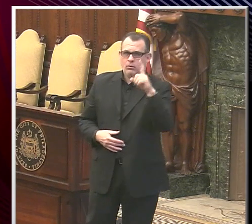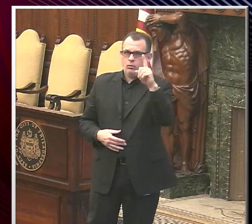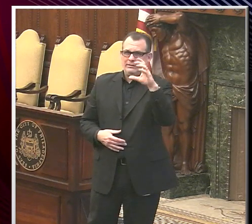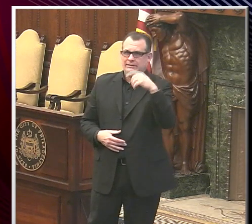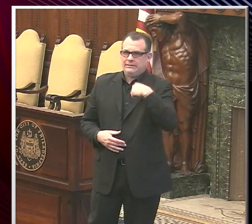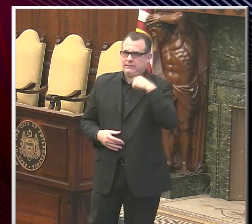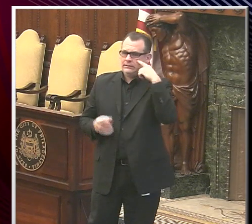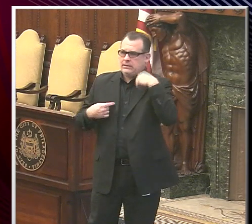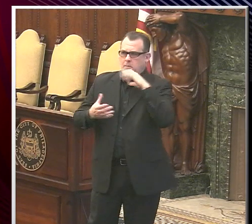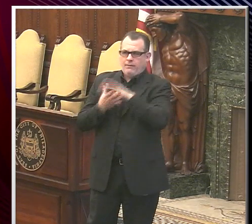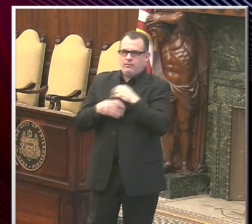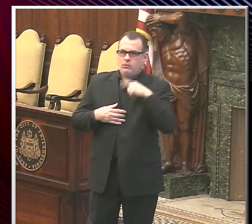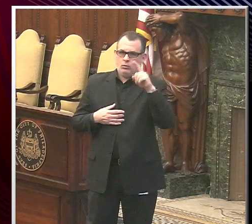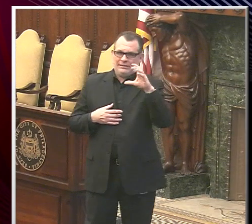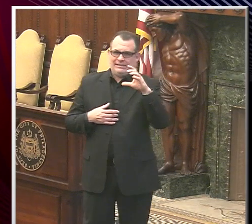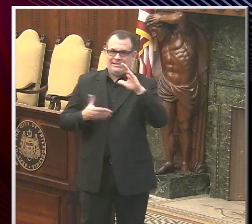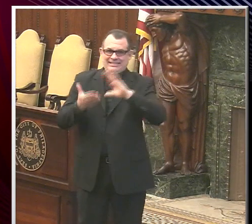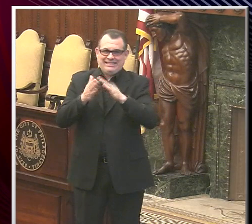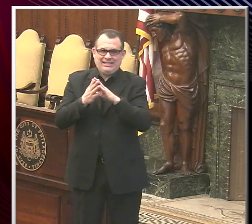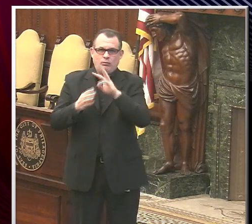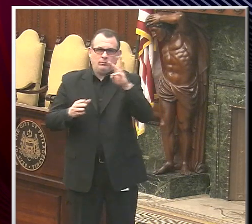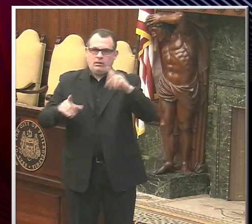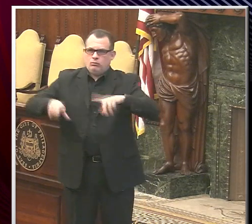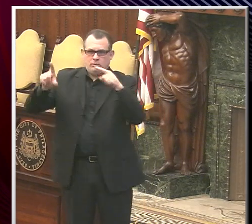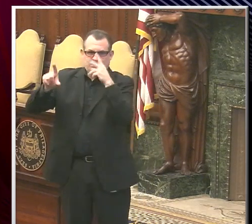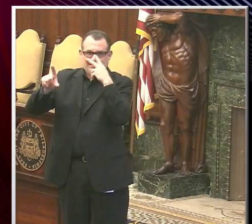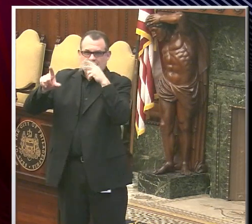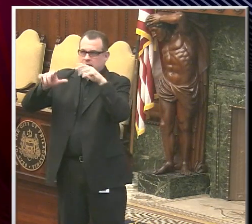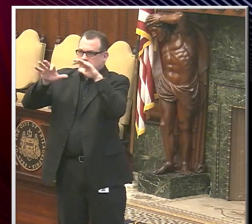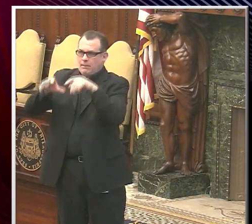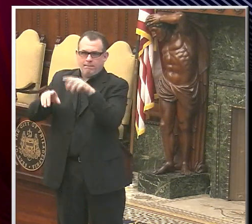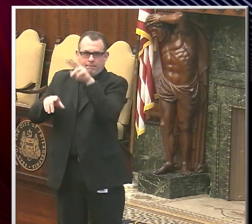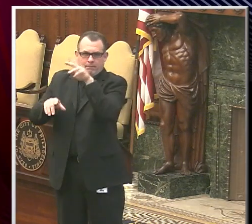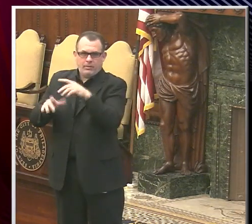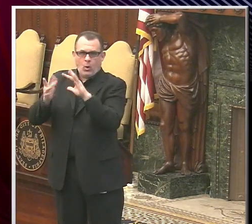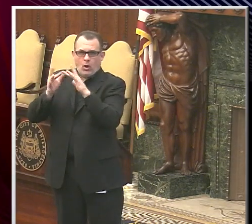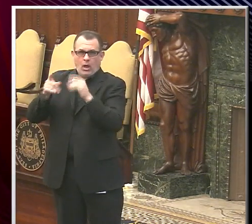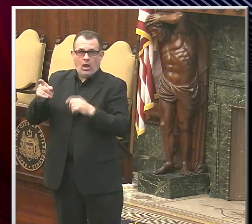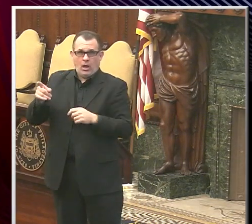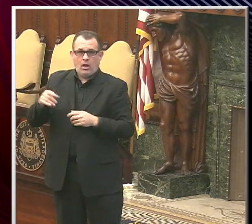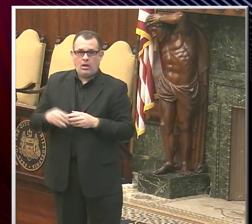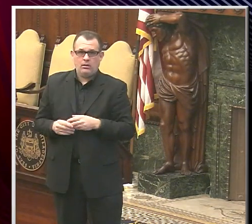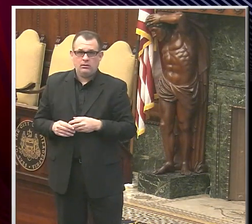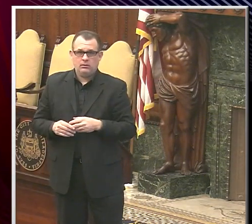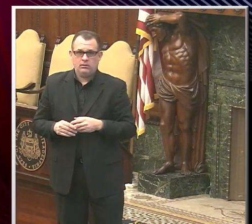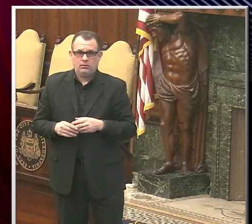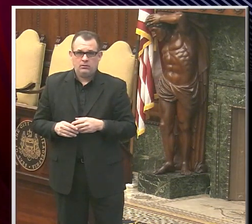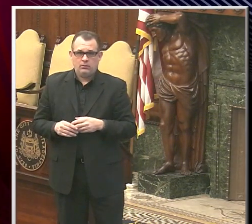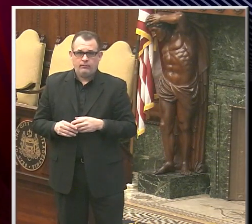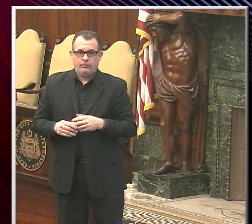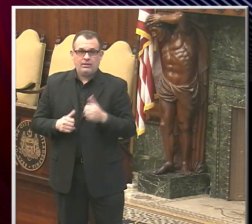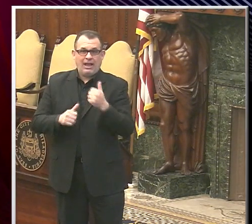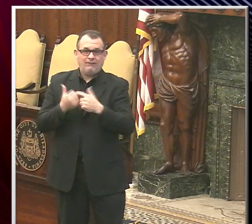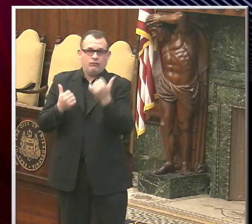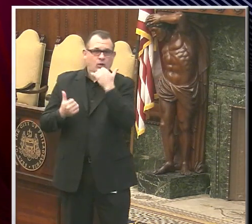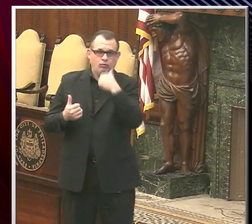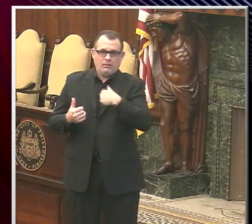I went on the city site, signed up for it, put in all my things that are wrong with me.